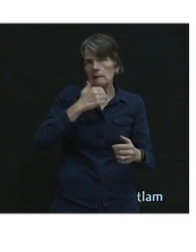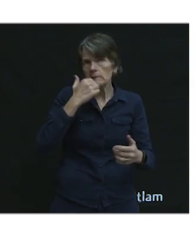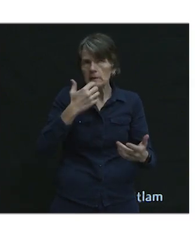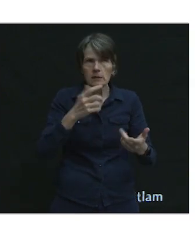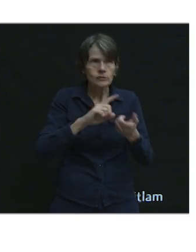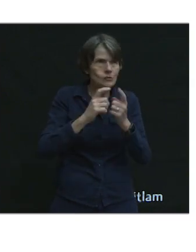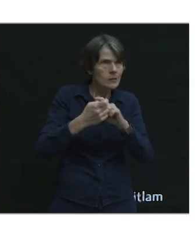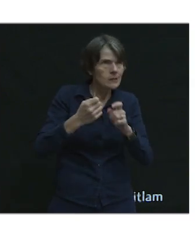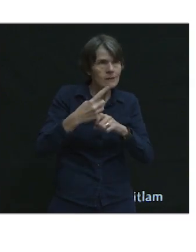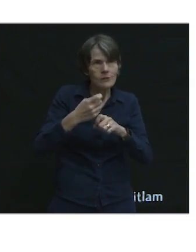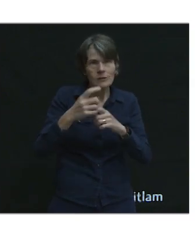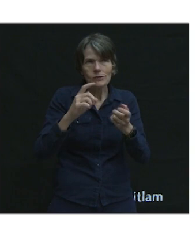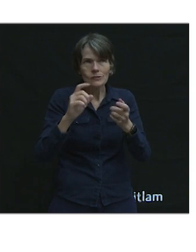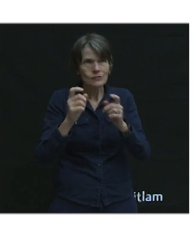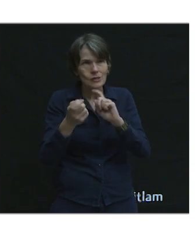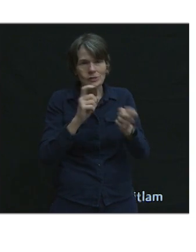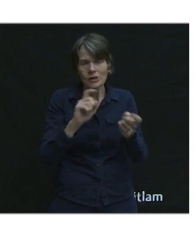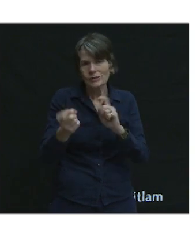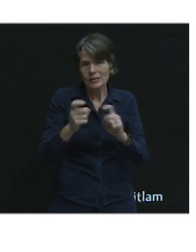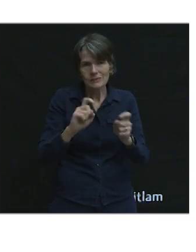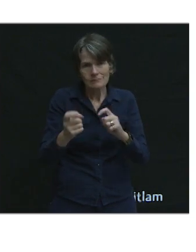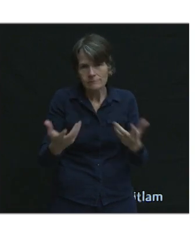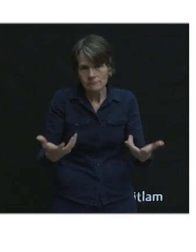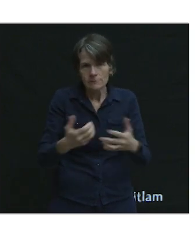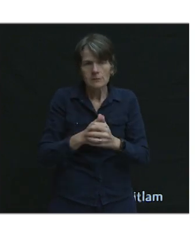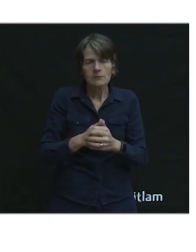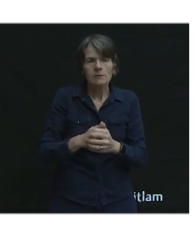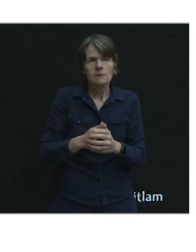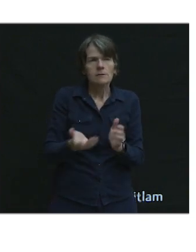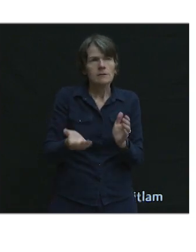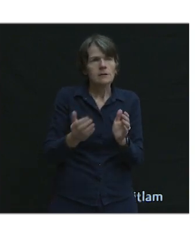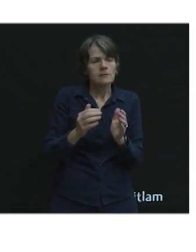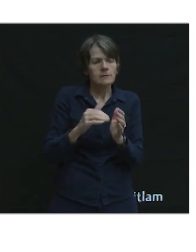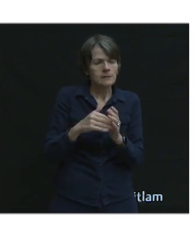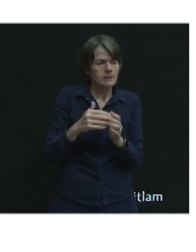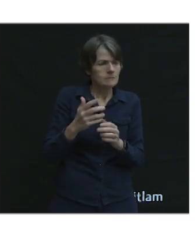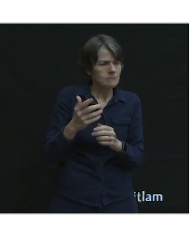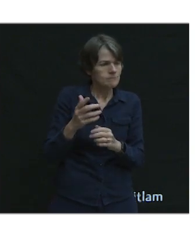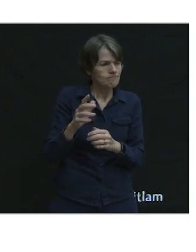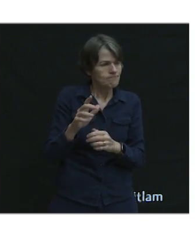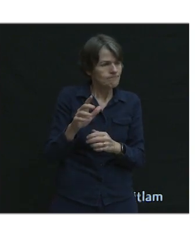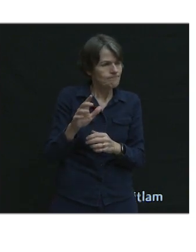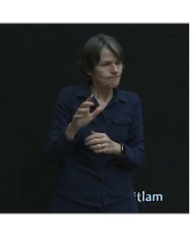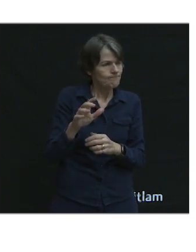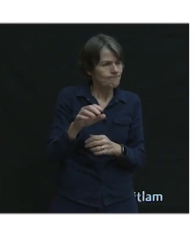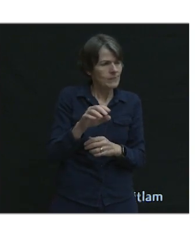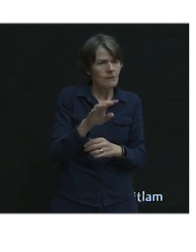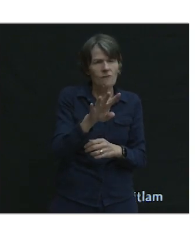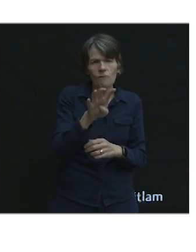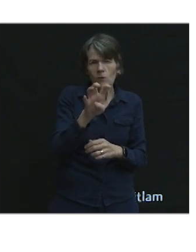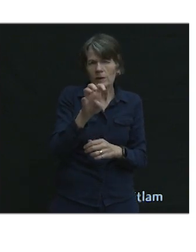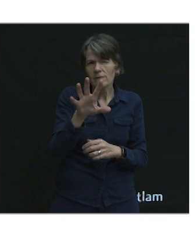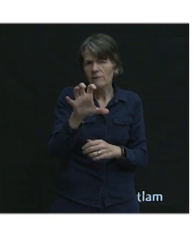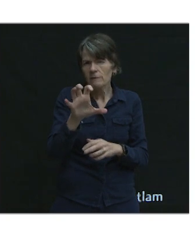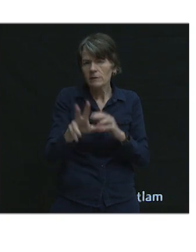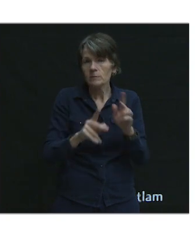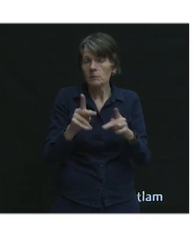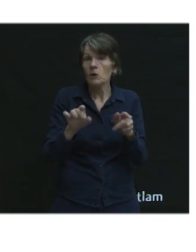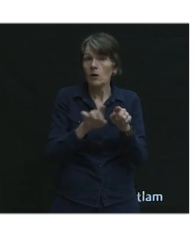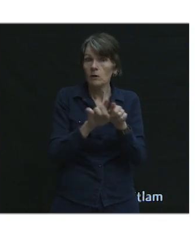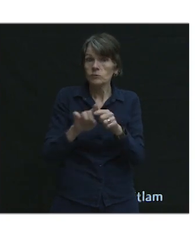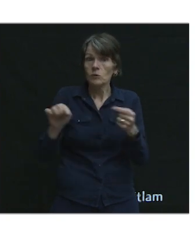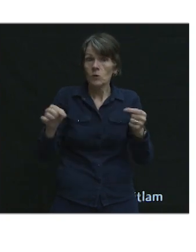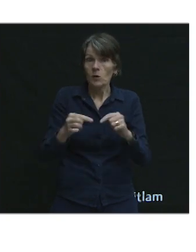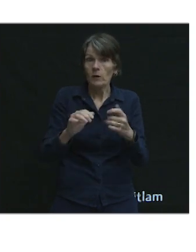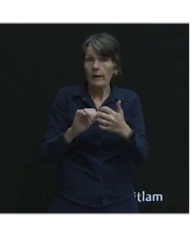year, that's kind of what the numbers are like here. And there's another about, call it rounding here, but four to five hundred people also being injured,